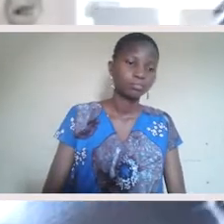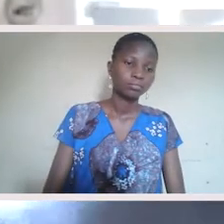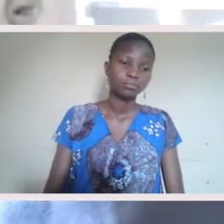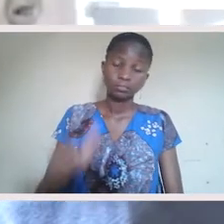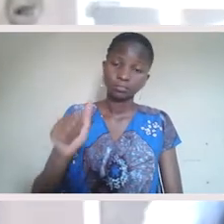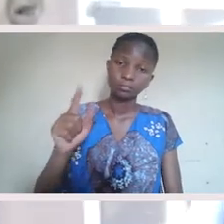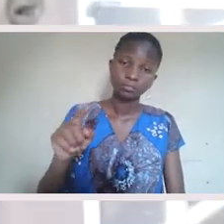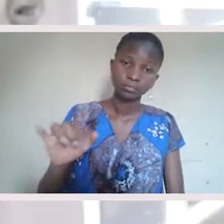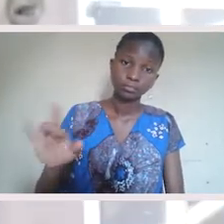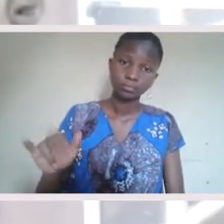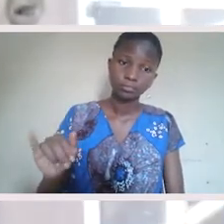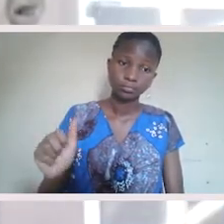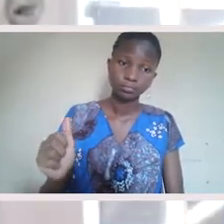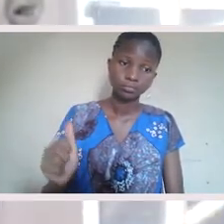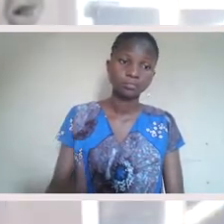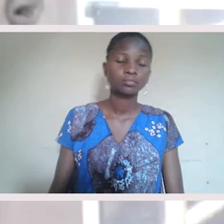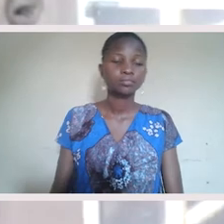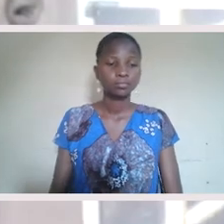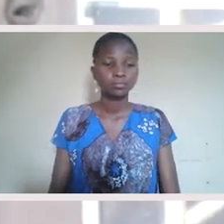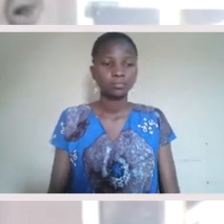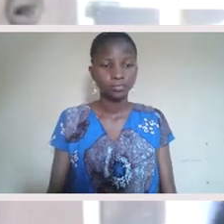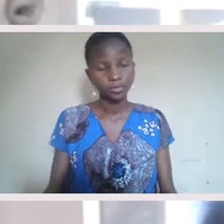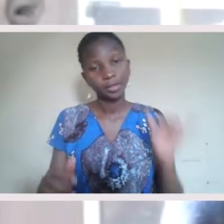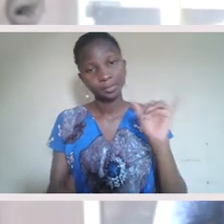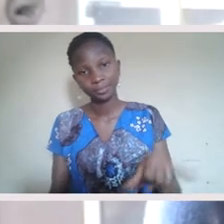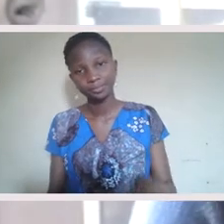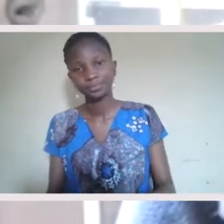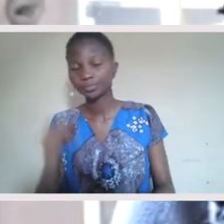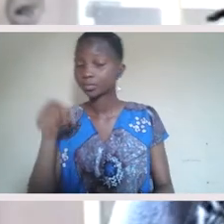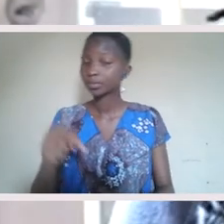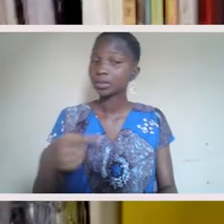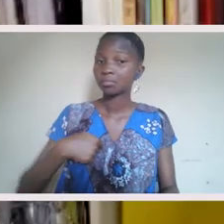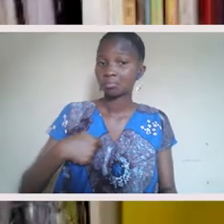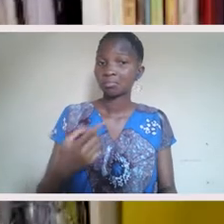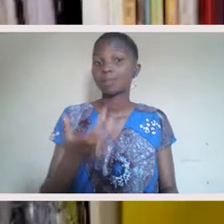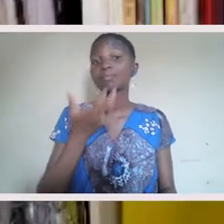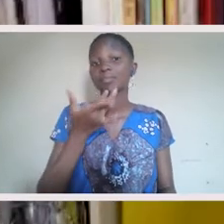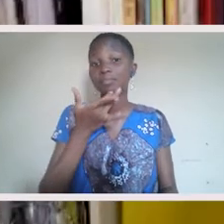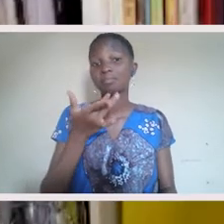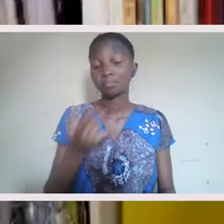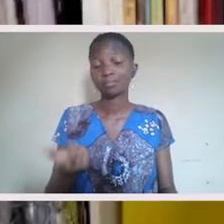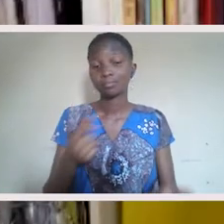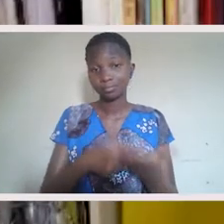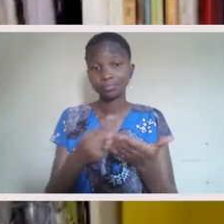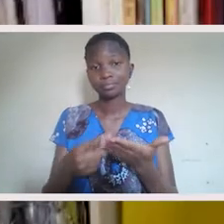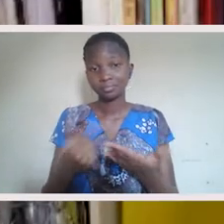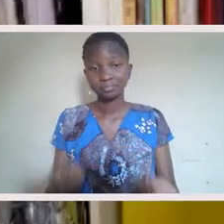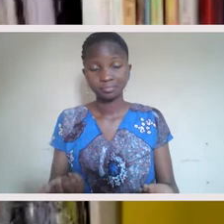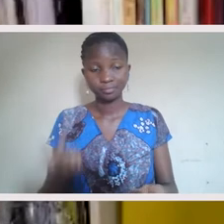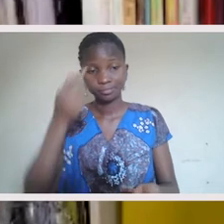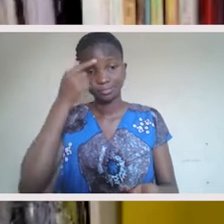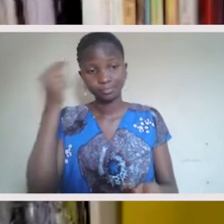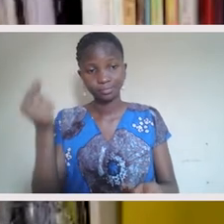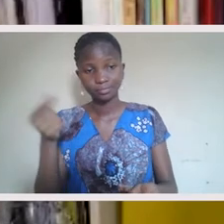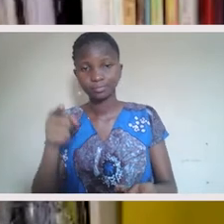little bit. Uh, go ahead. Nah. Yeah. And then, Adria, do you want to go take this one? Yeah. So this is actually some of my favorite